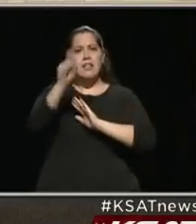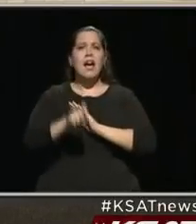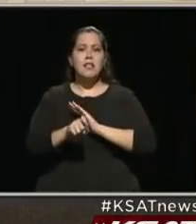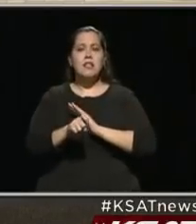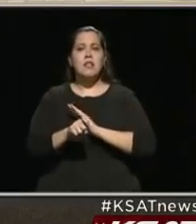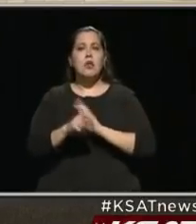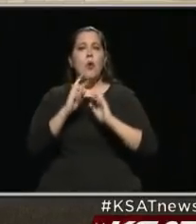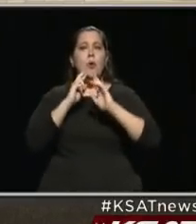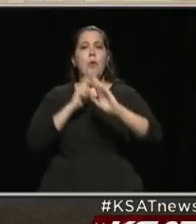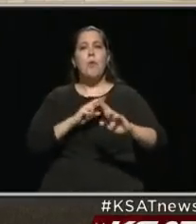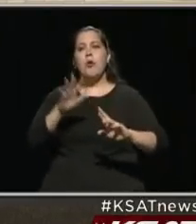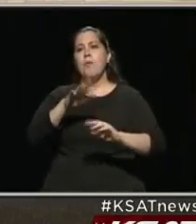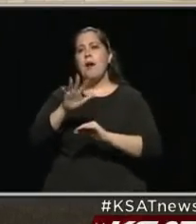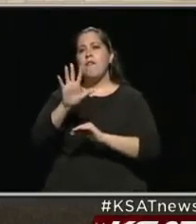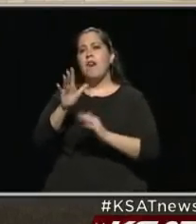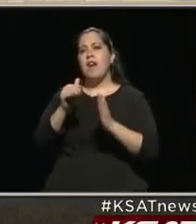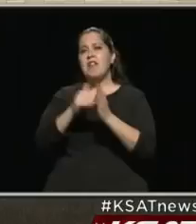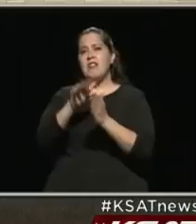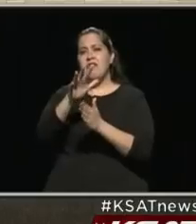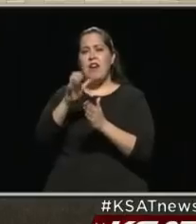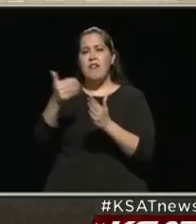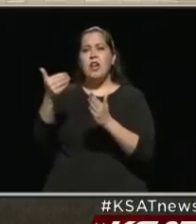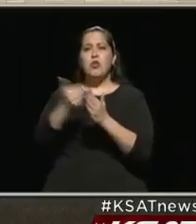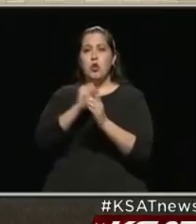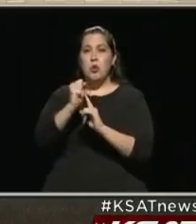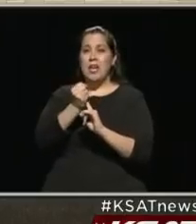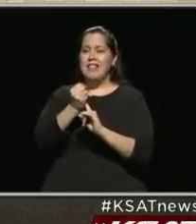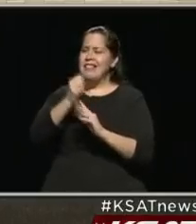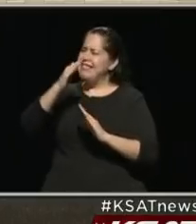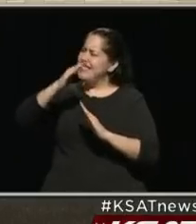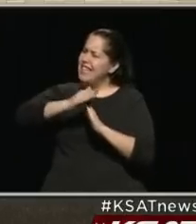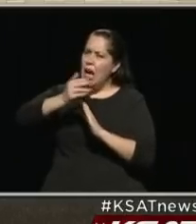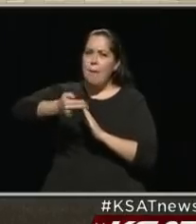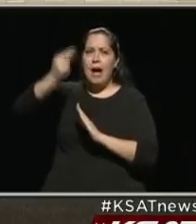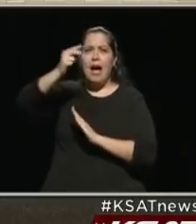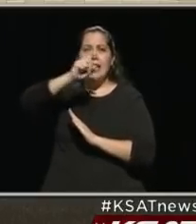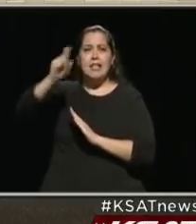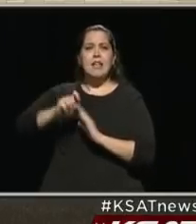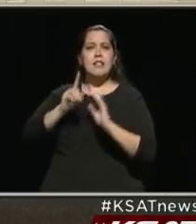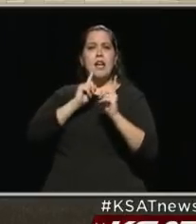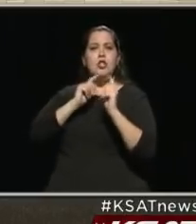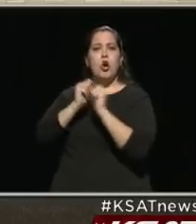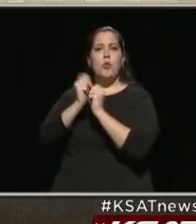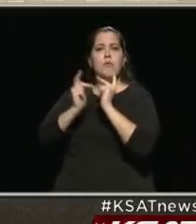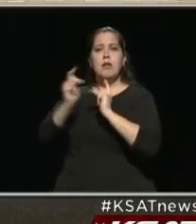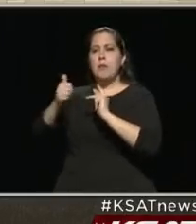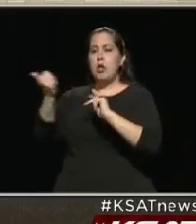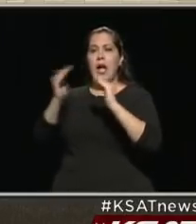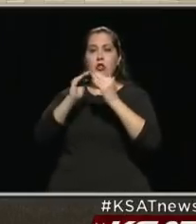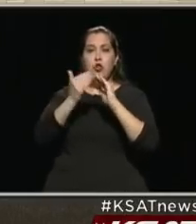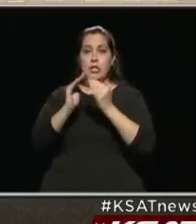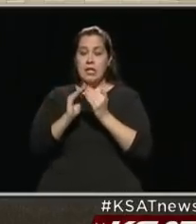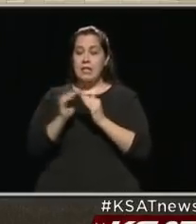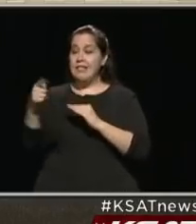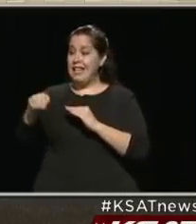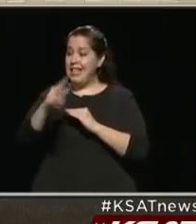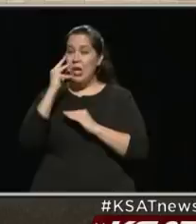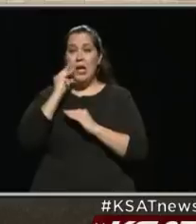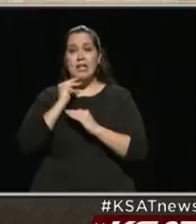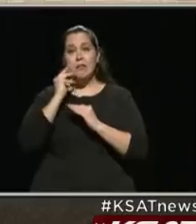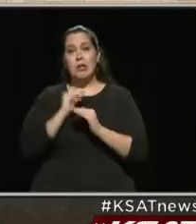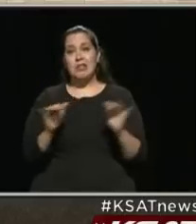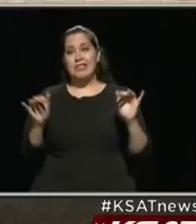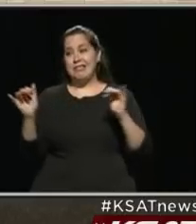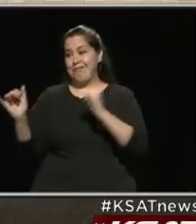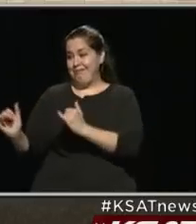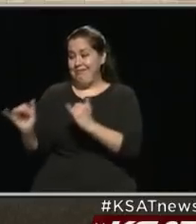just about 5,500 new cases, an all-time high in the state of Texas. I've talked to my peers in other cities, and they're experiencing the same